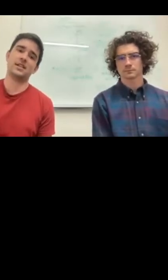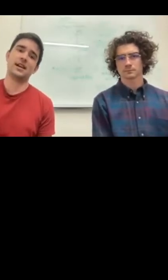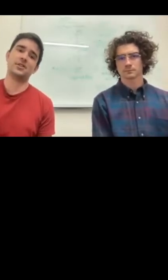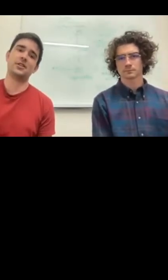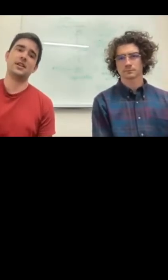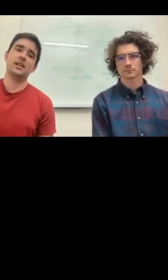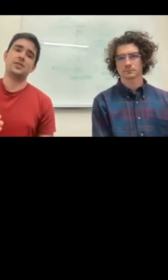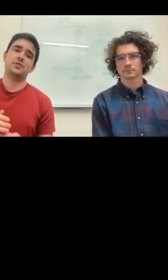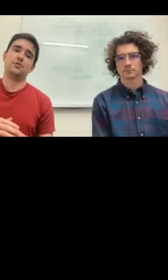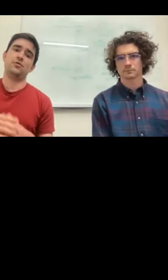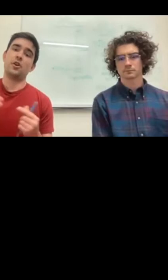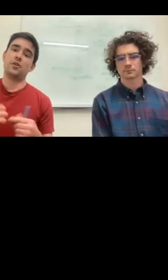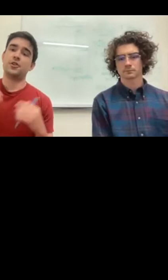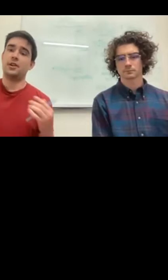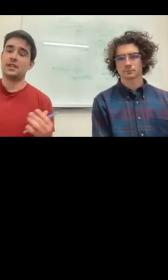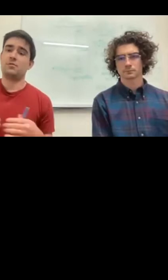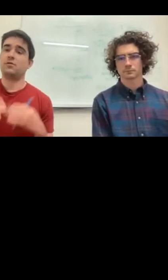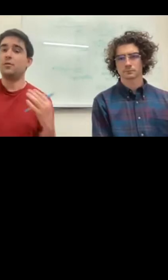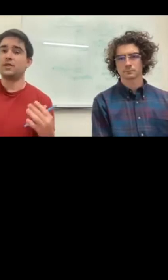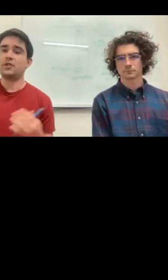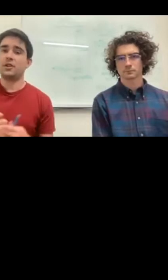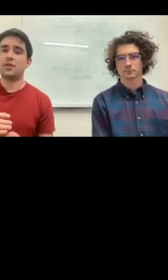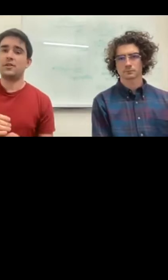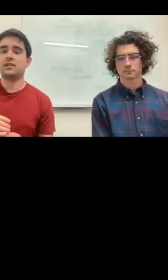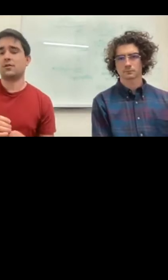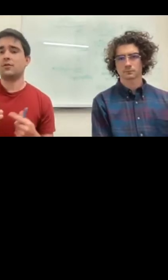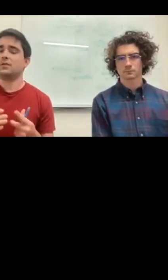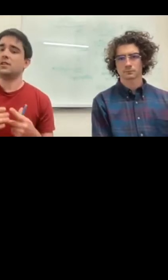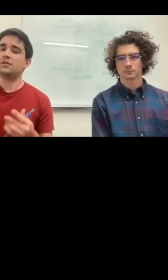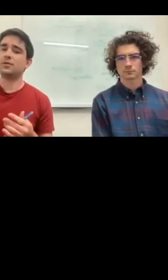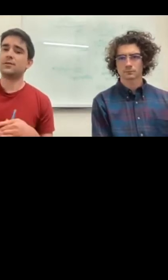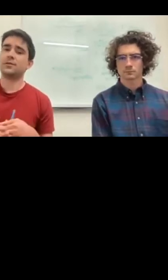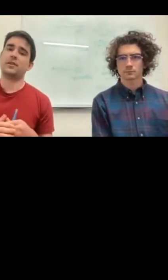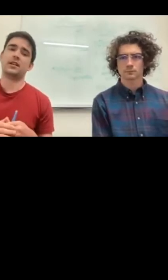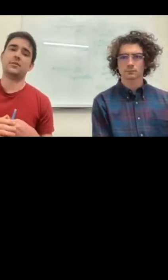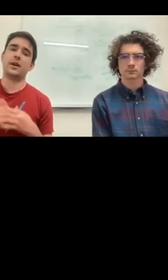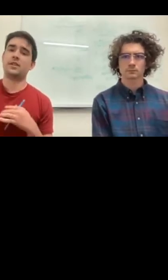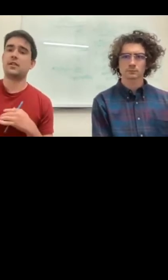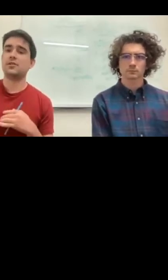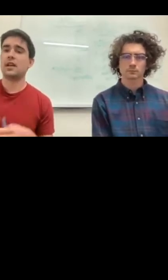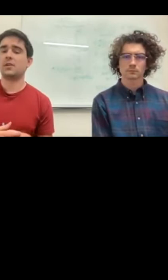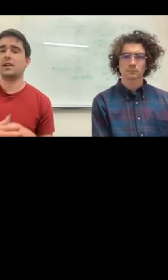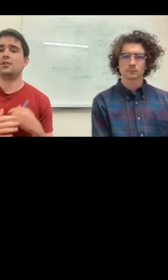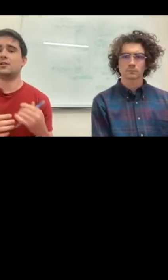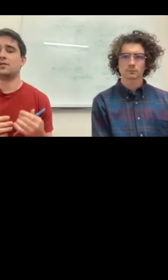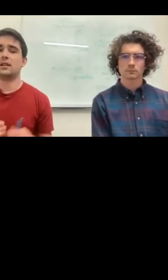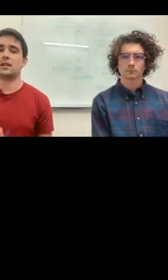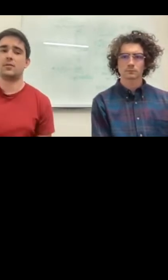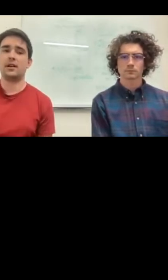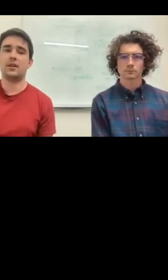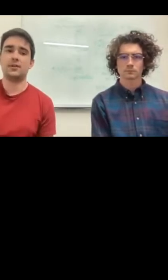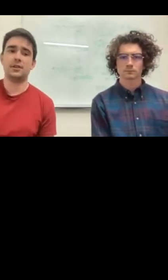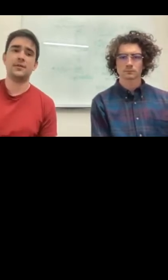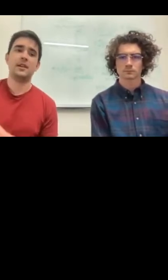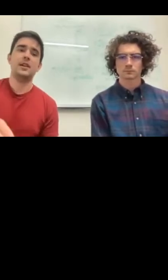attached to large unstable multi-chain proteins which aren't really suitable for like biotechnology applications or synthetic